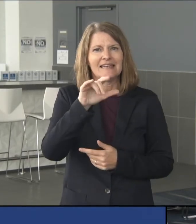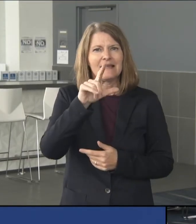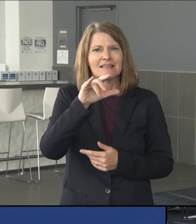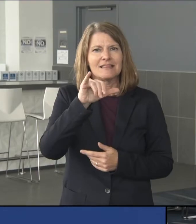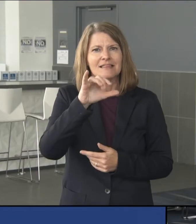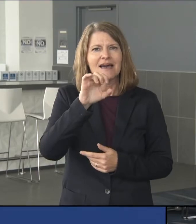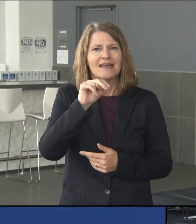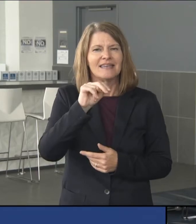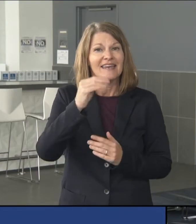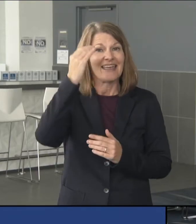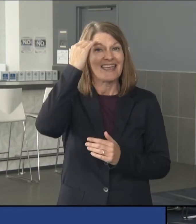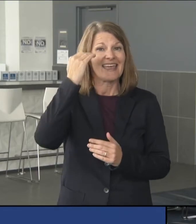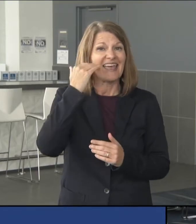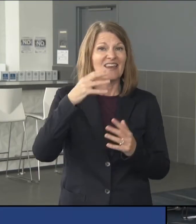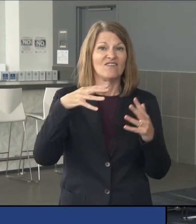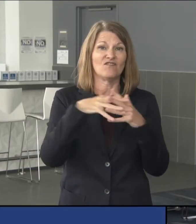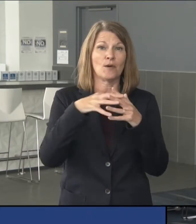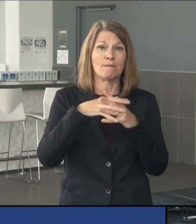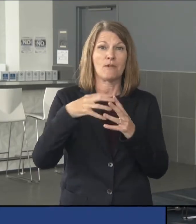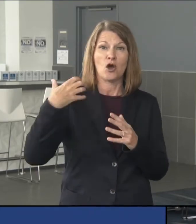coach, James Franklin.